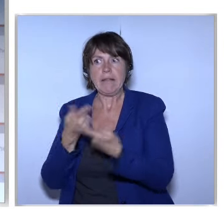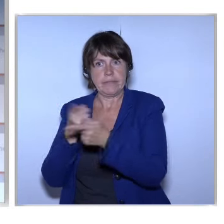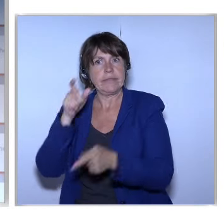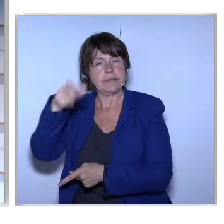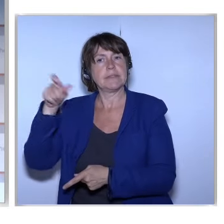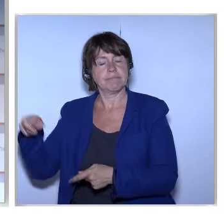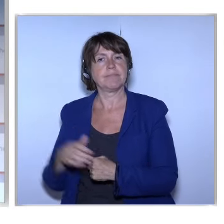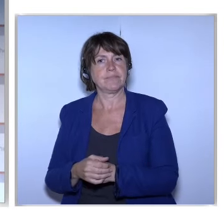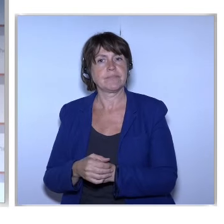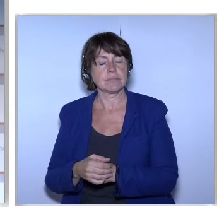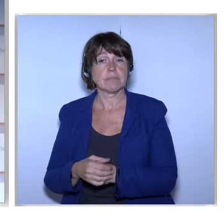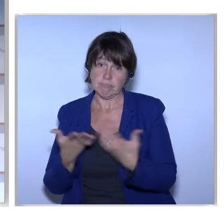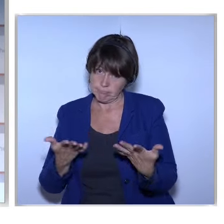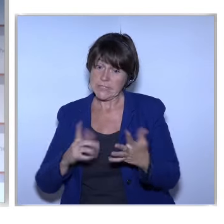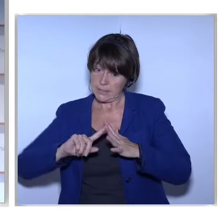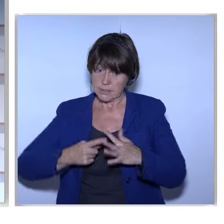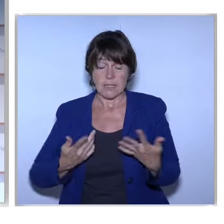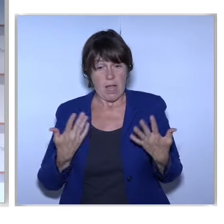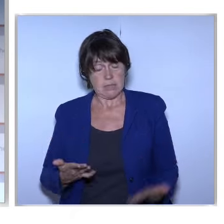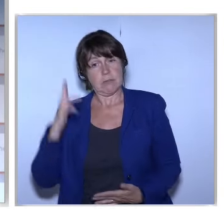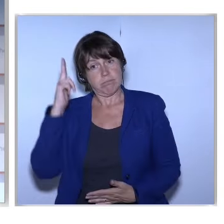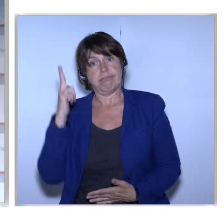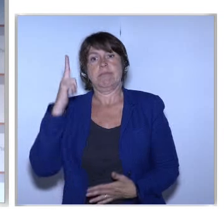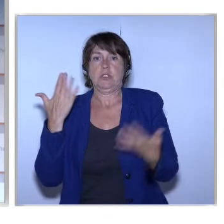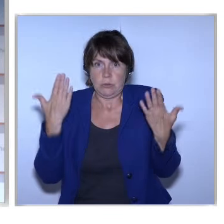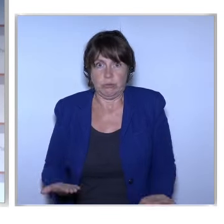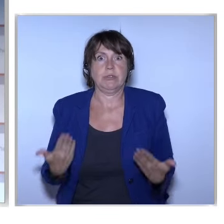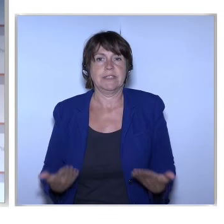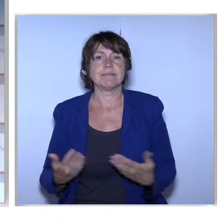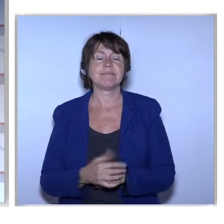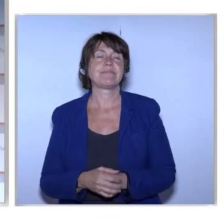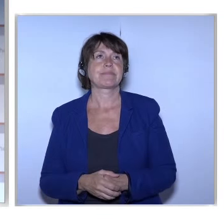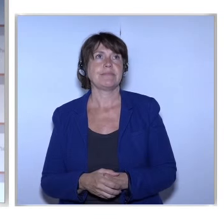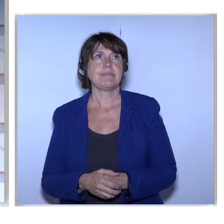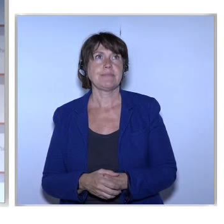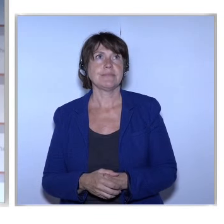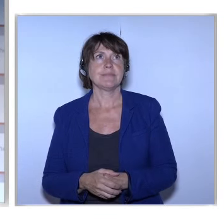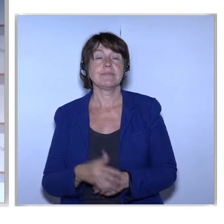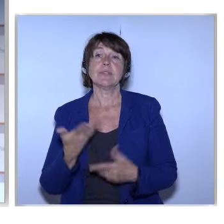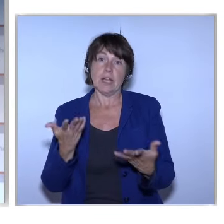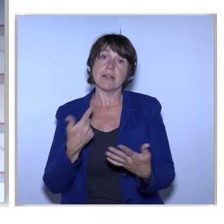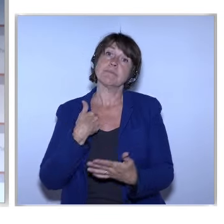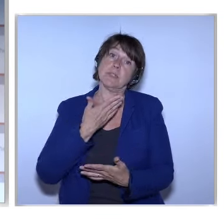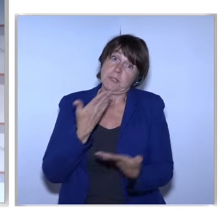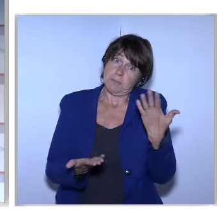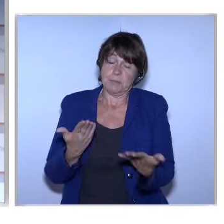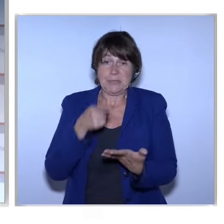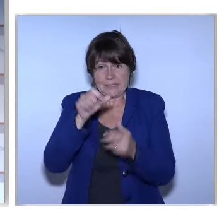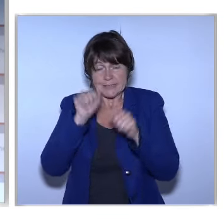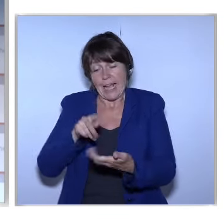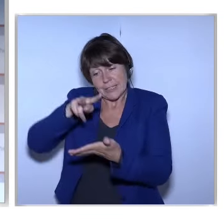Perhaps Even Starting Tonight First I'd Like To Recommend To You Some Bed Time Reading Tonight